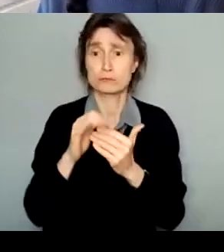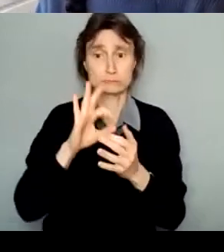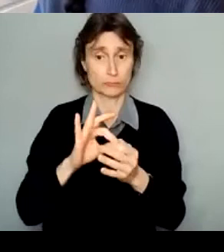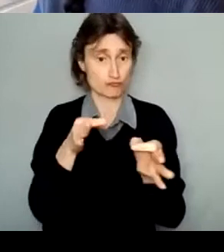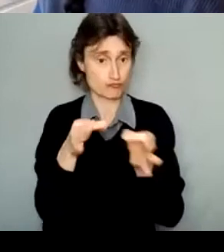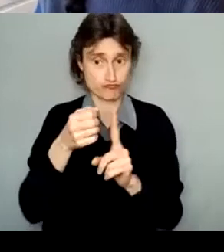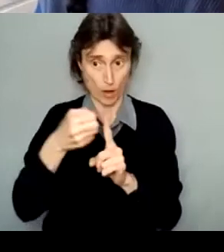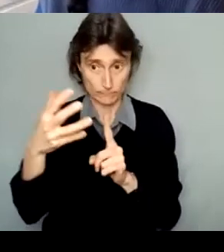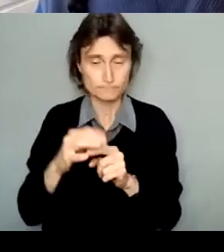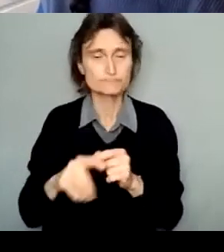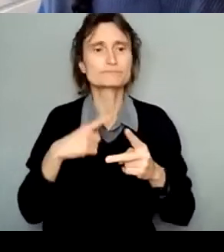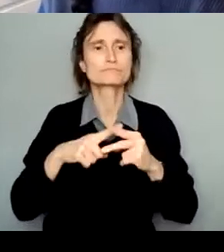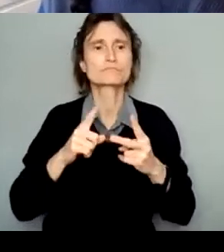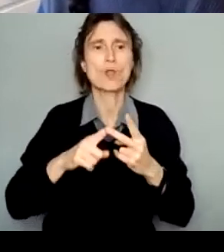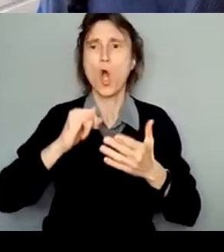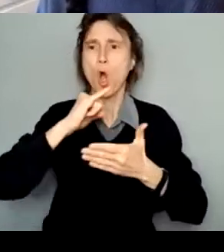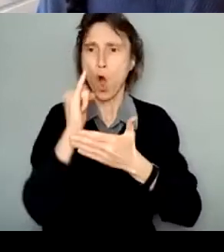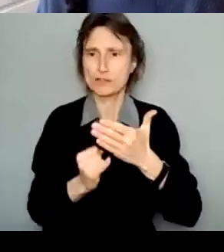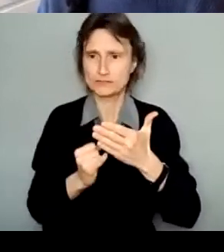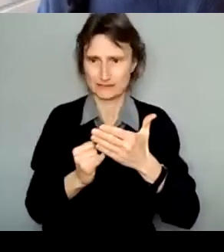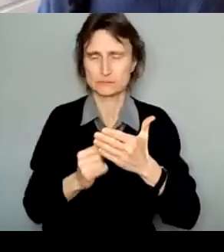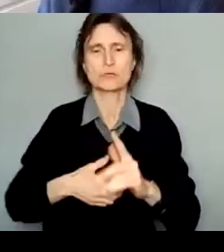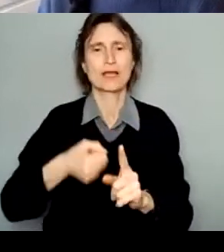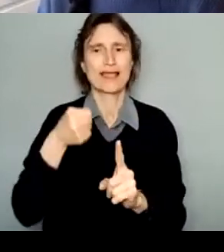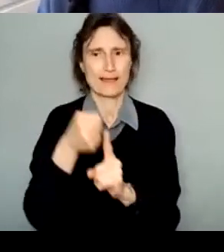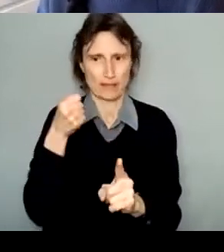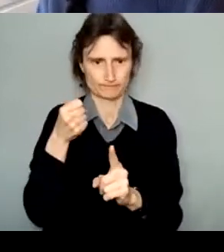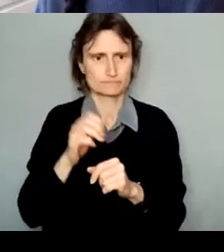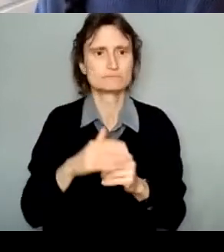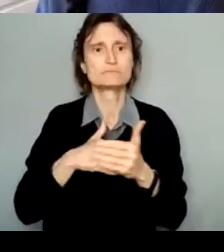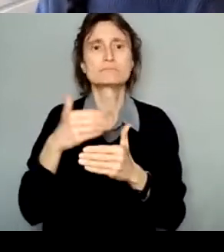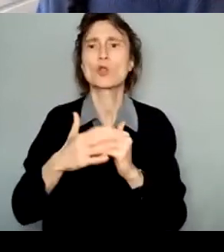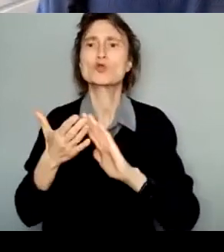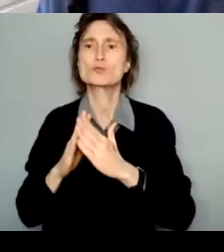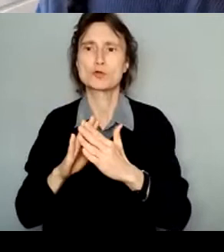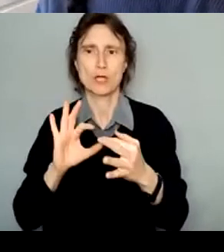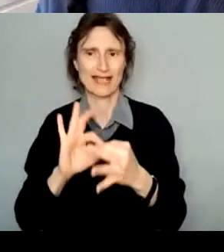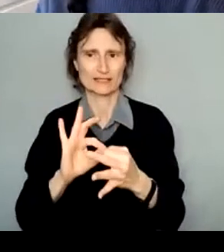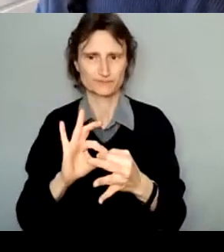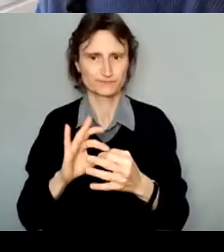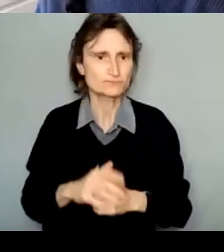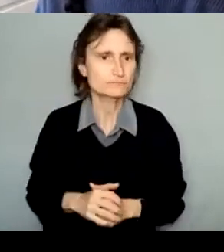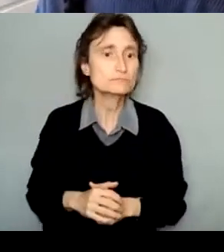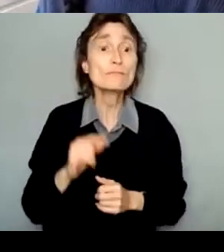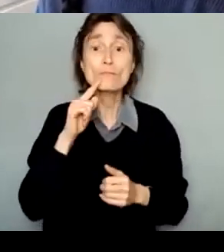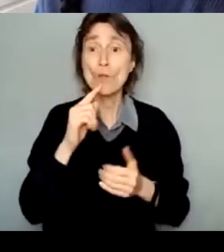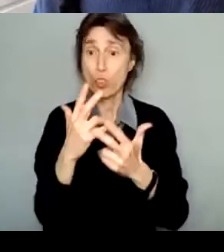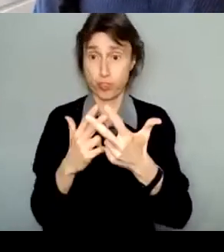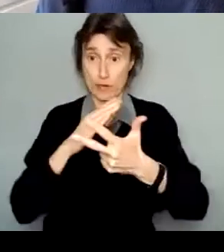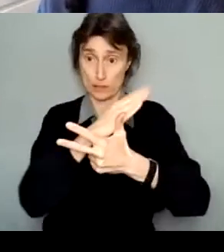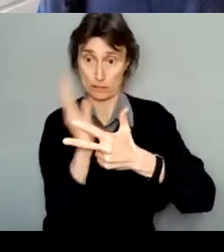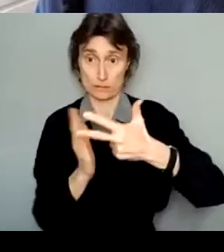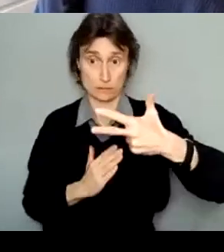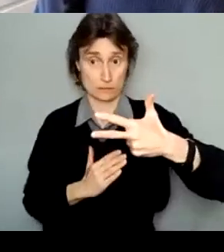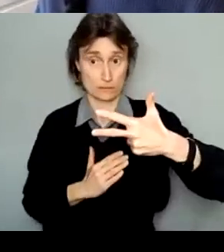artistic impact section, and the community connection section. So each of these written pieces should fall